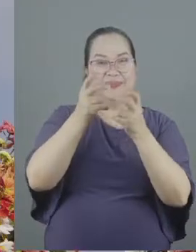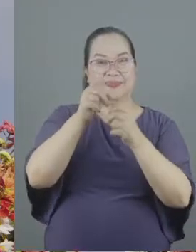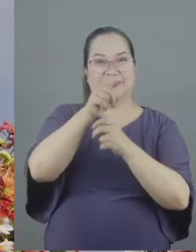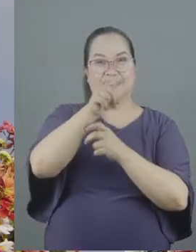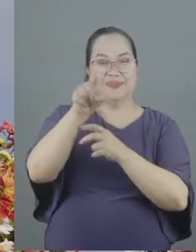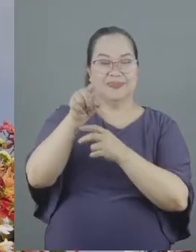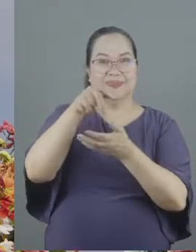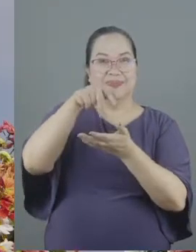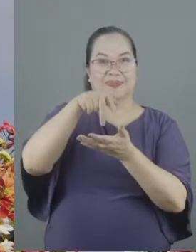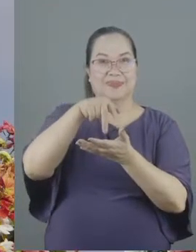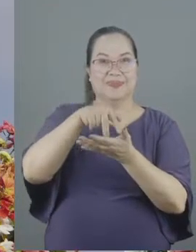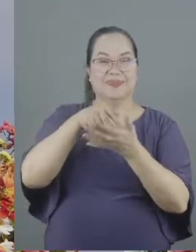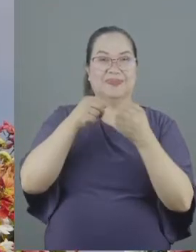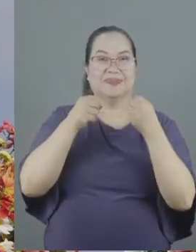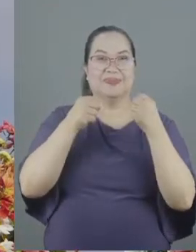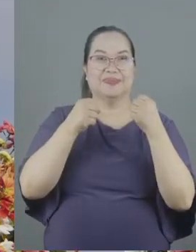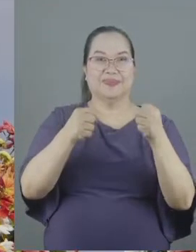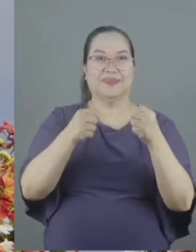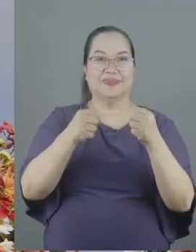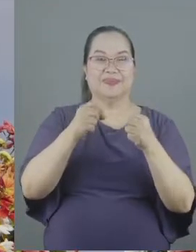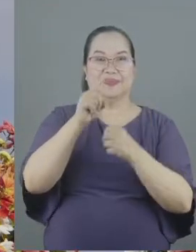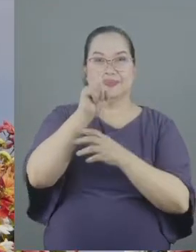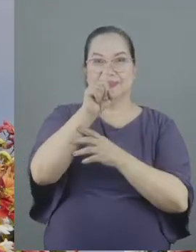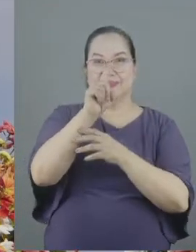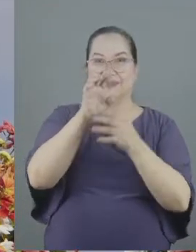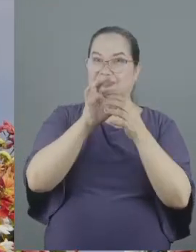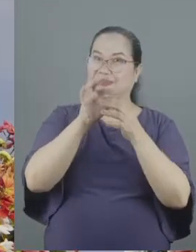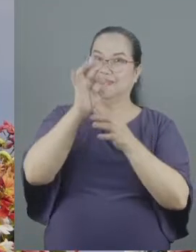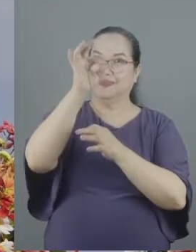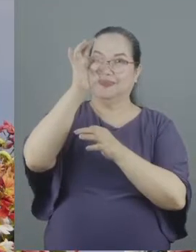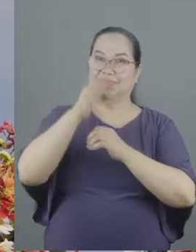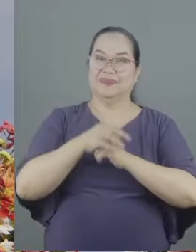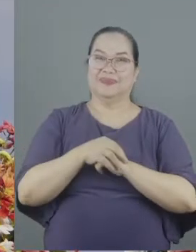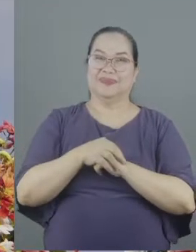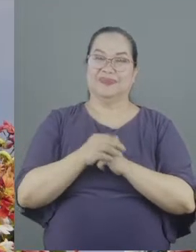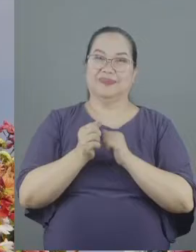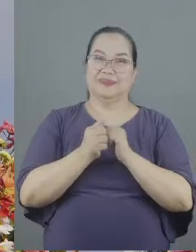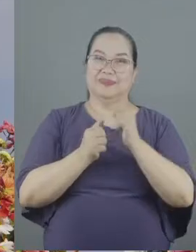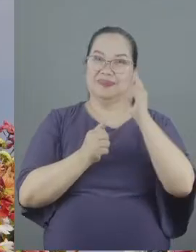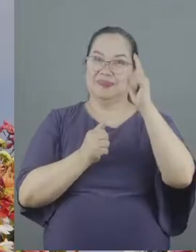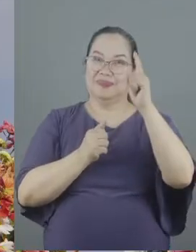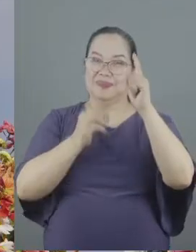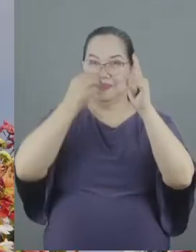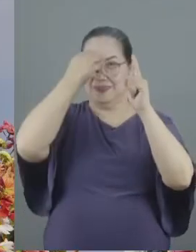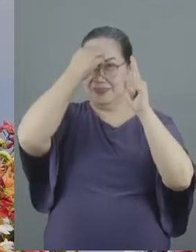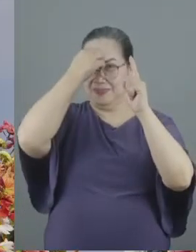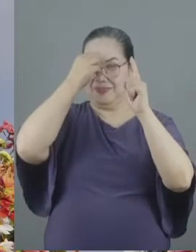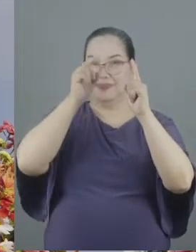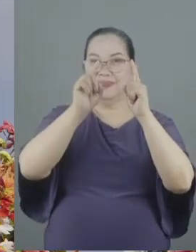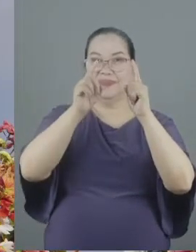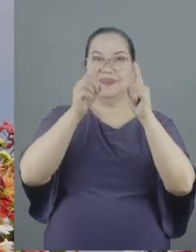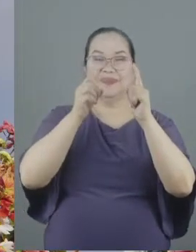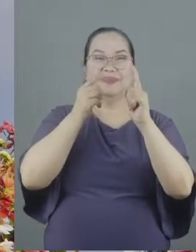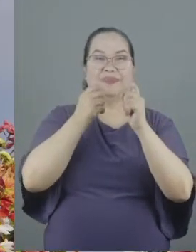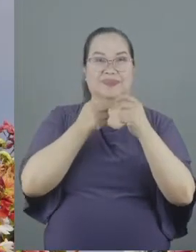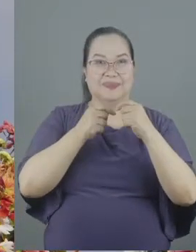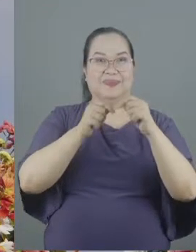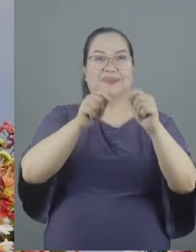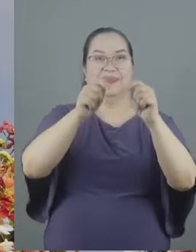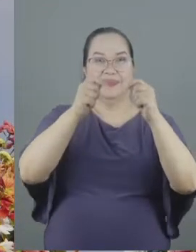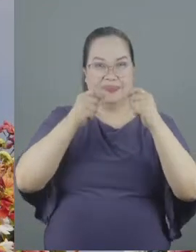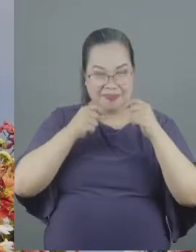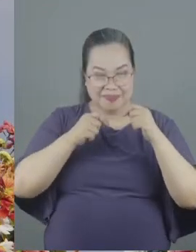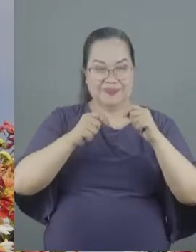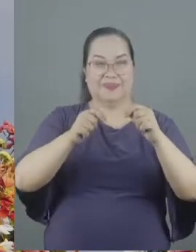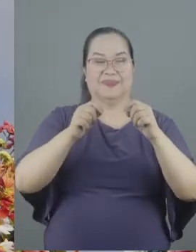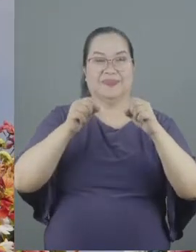standing firm in one spirit with one mind striving side by